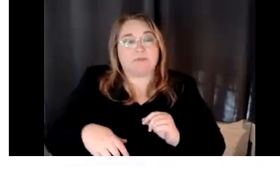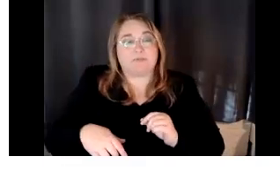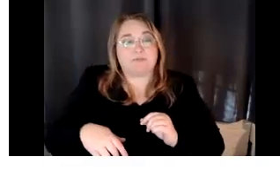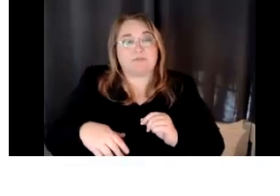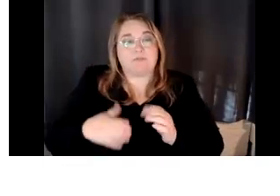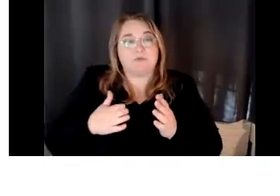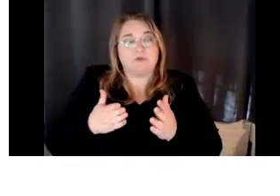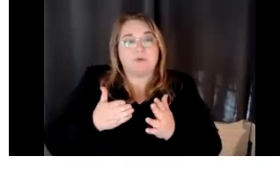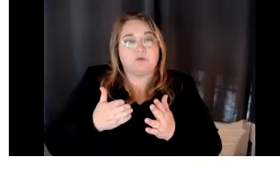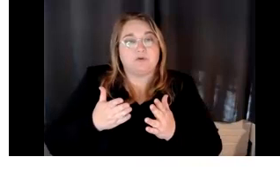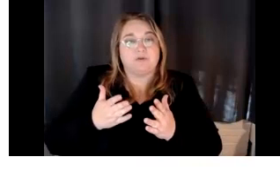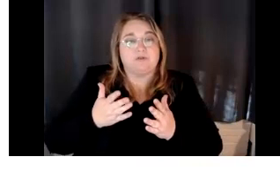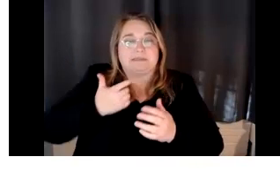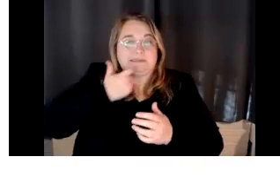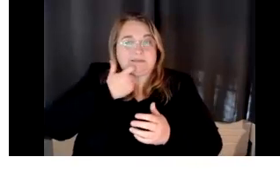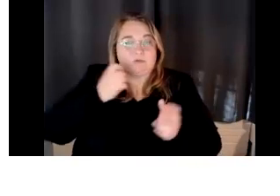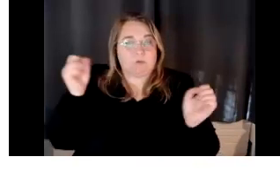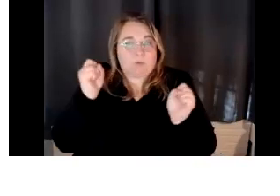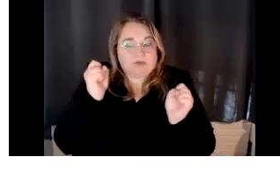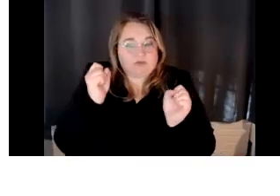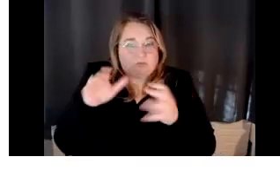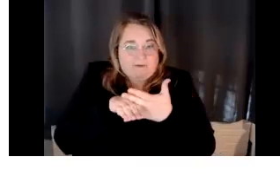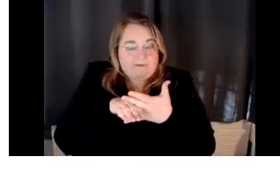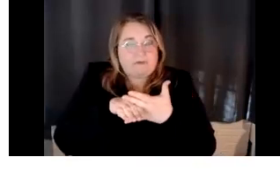winter break over winter break. So, um,